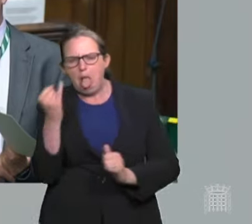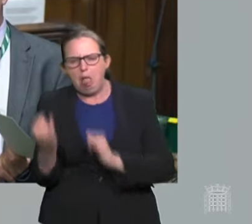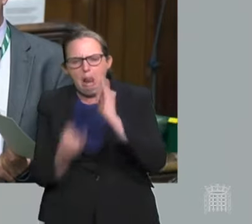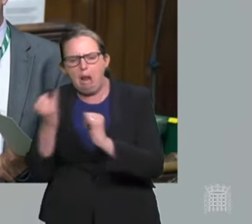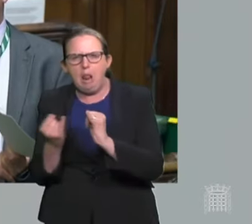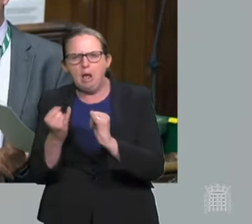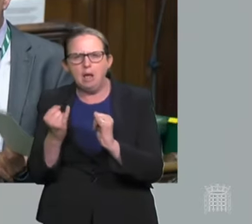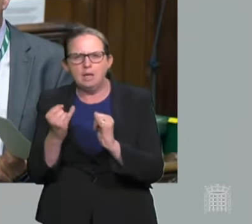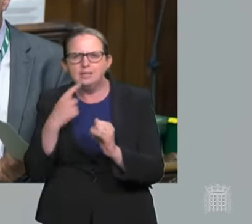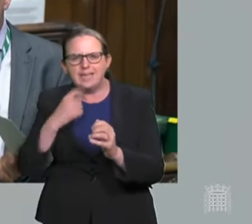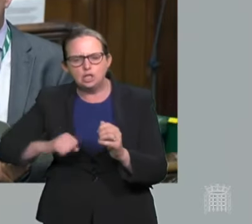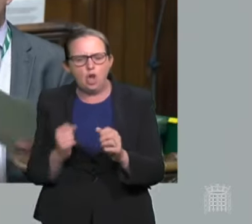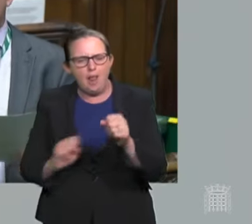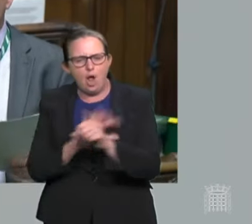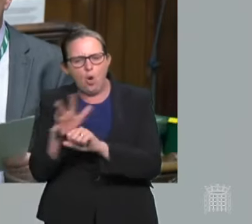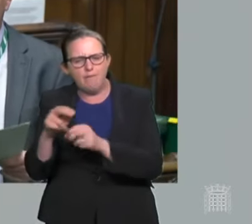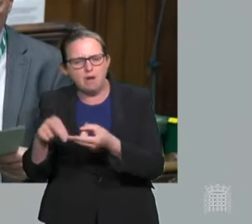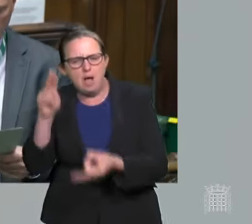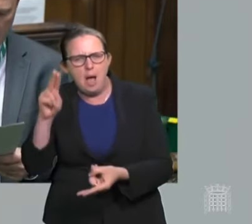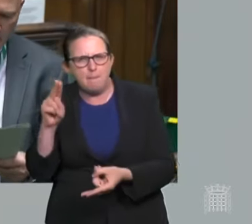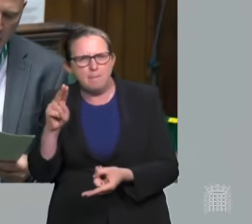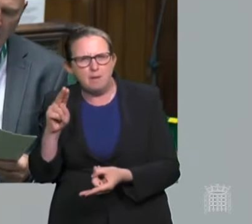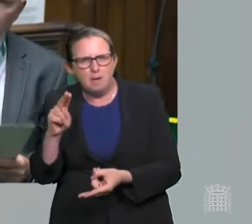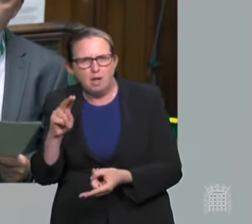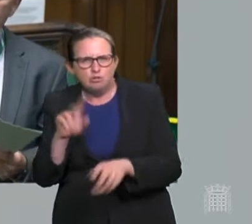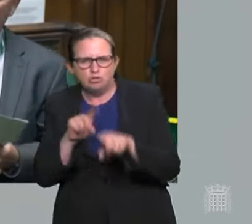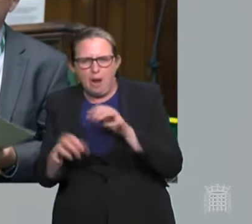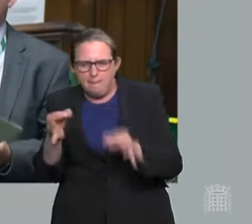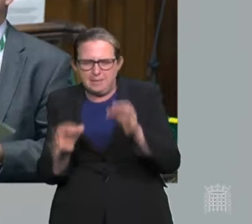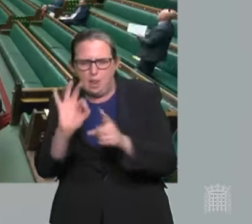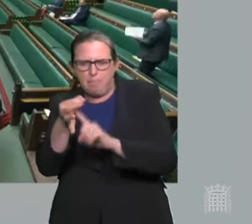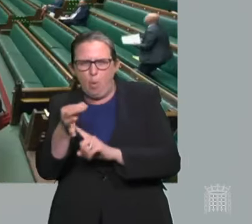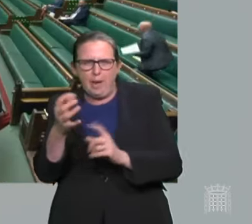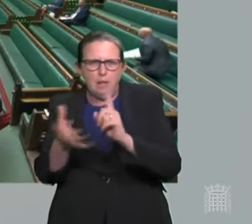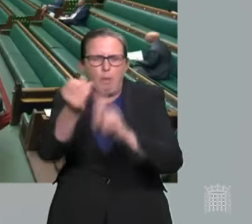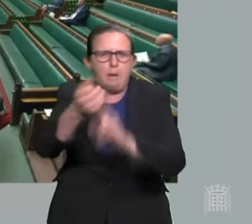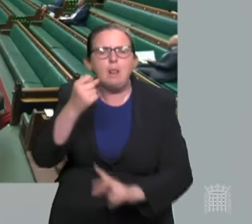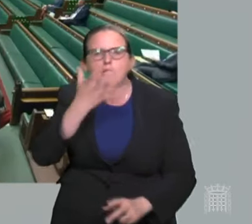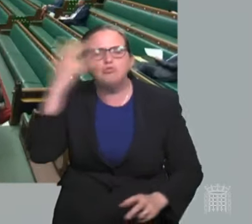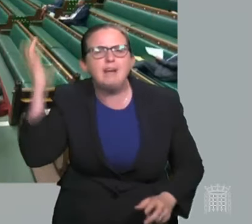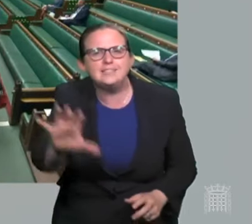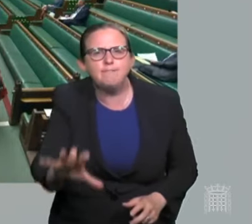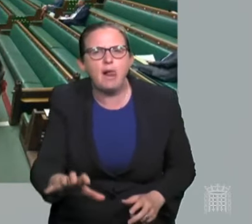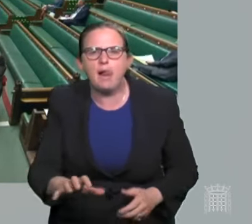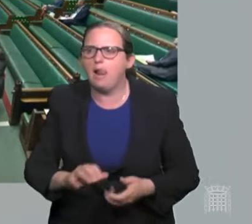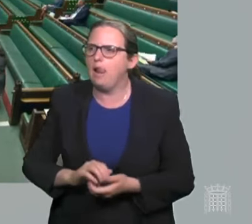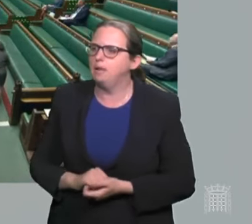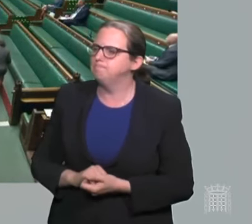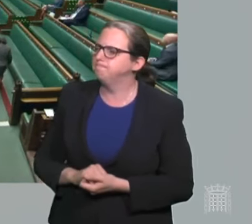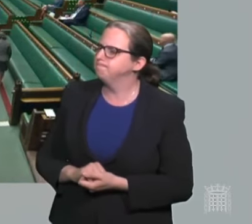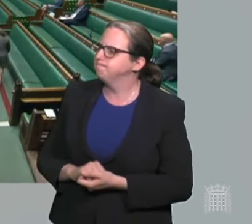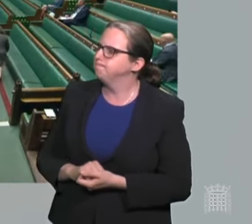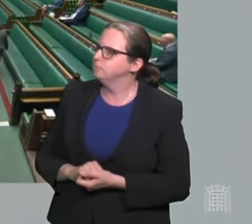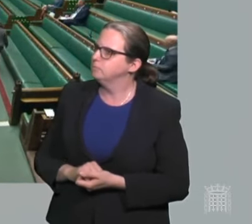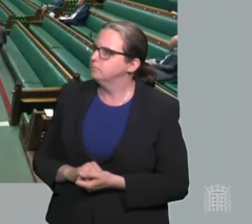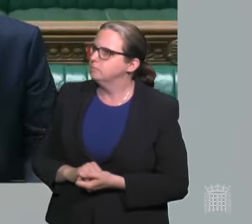tool is absolutely disgraceful. I want to talk about the... Madam Deputy